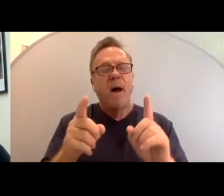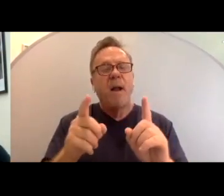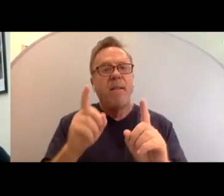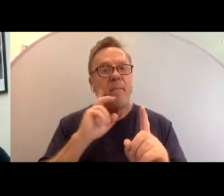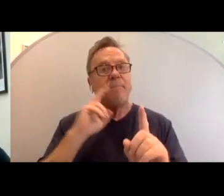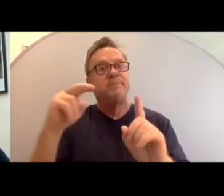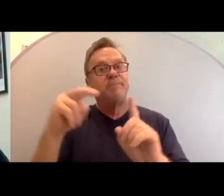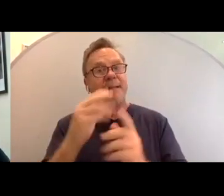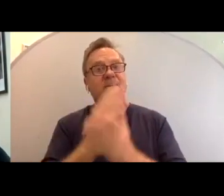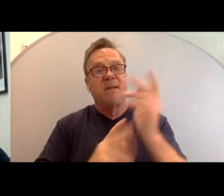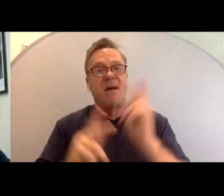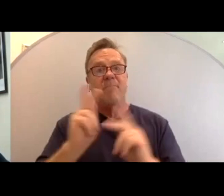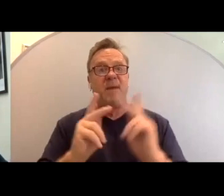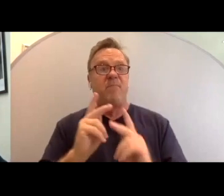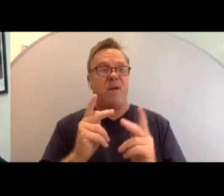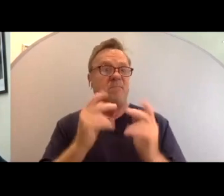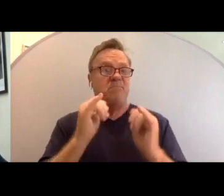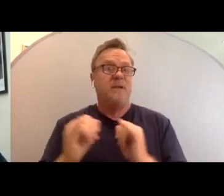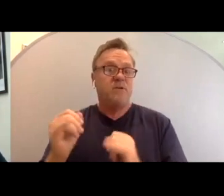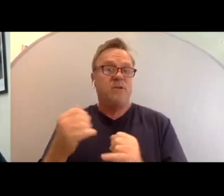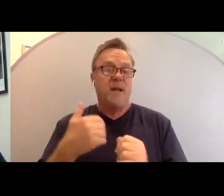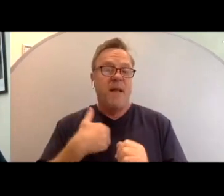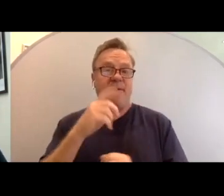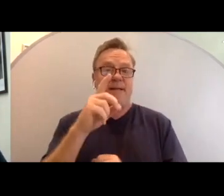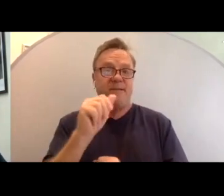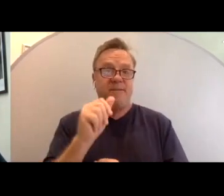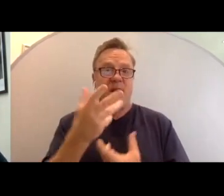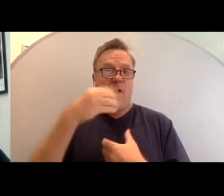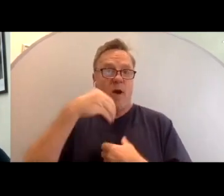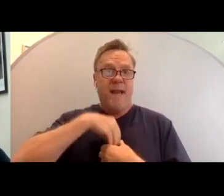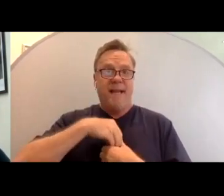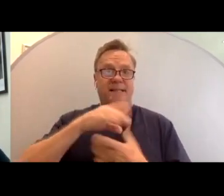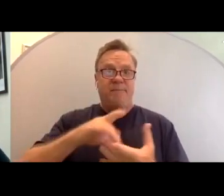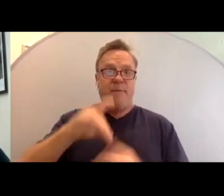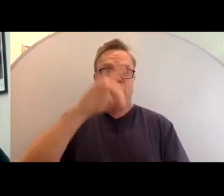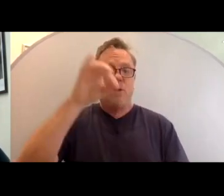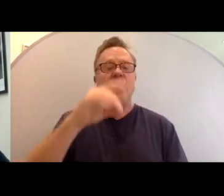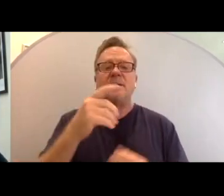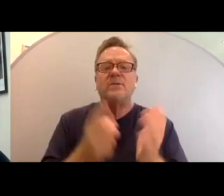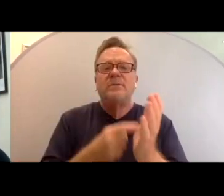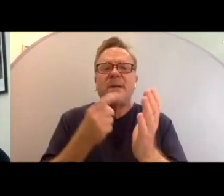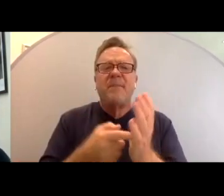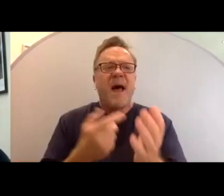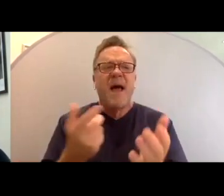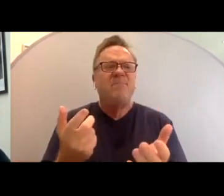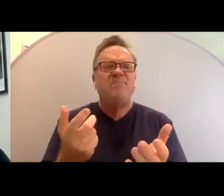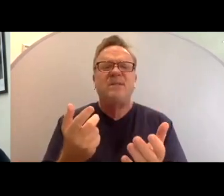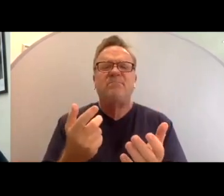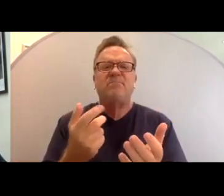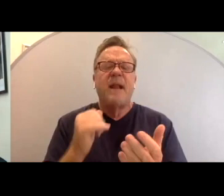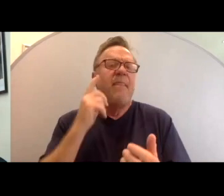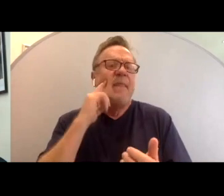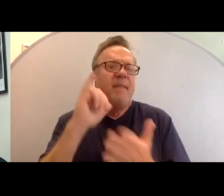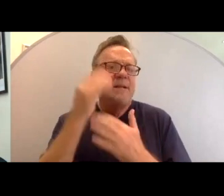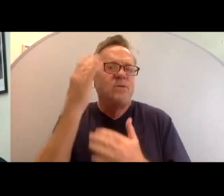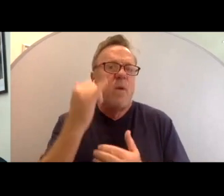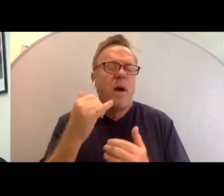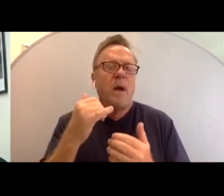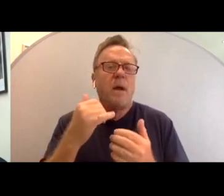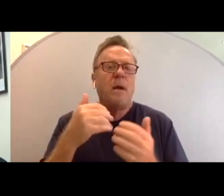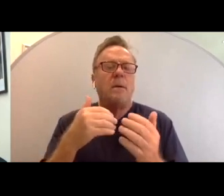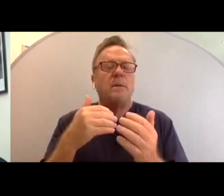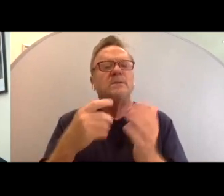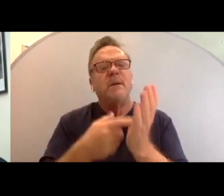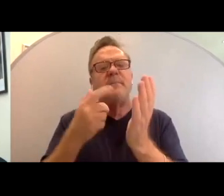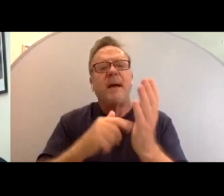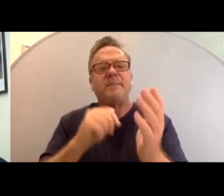that some people that individuals with disabilities are innately spiritual and so sometimes it's not, which I think is why maybe times it's not given